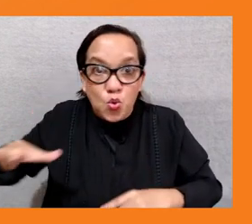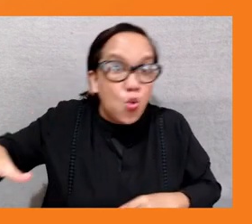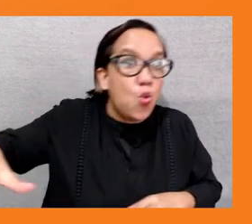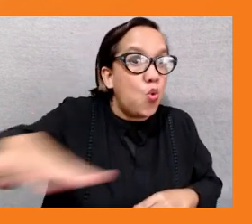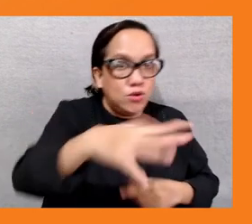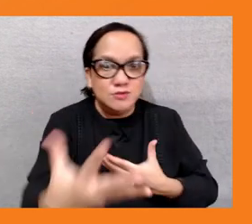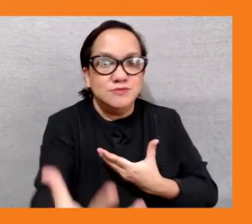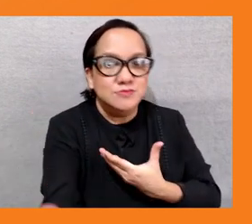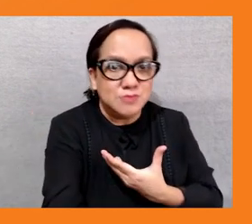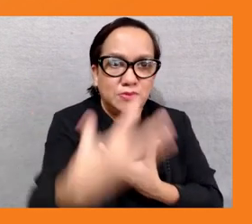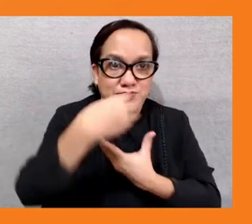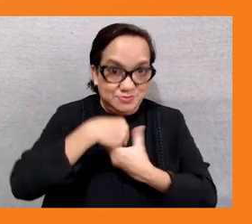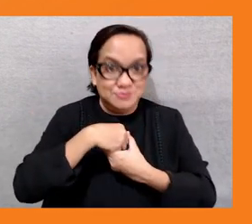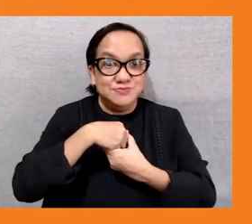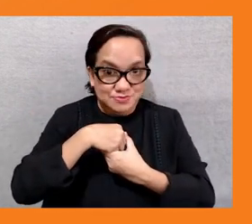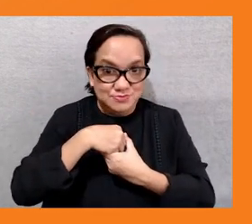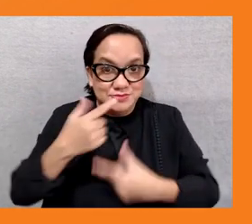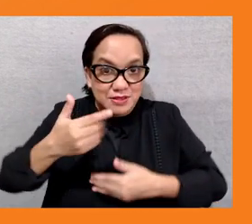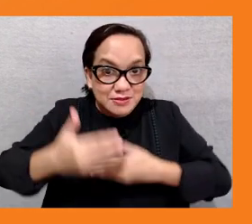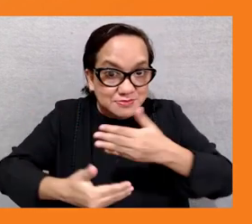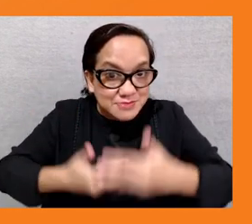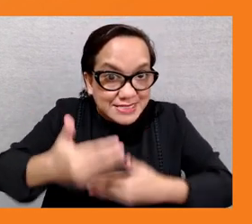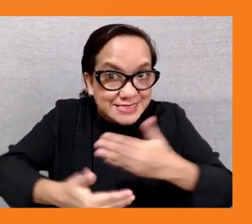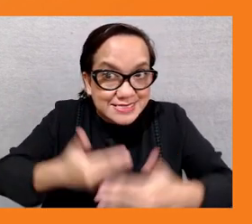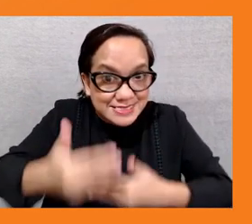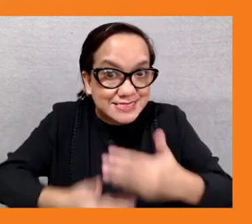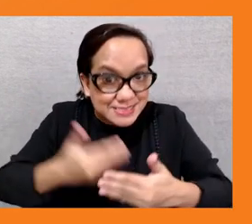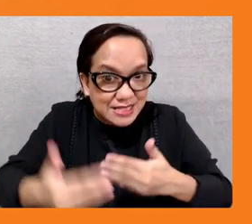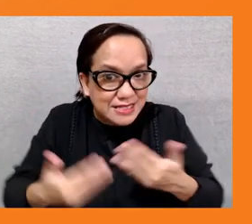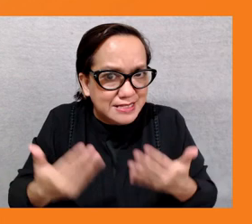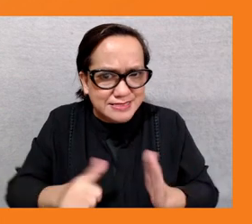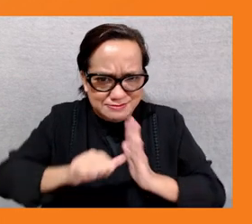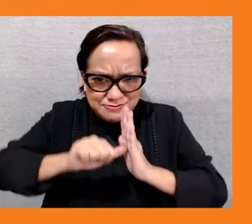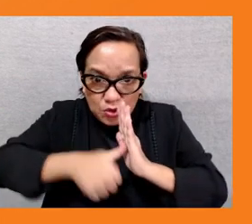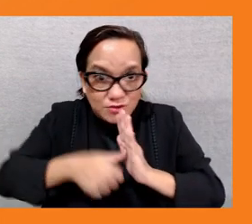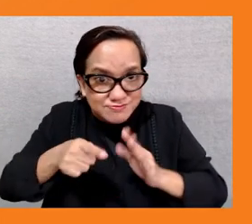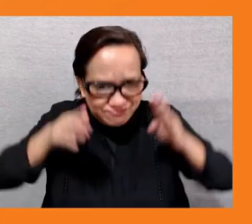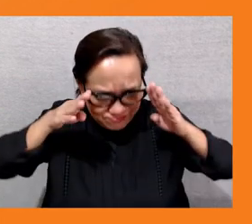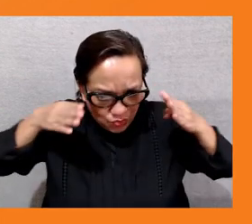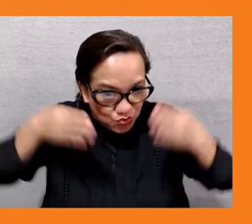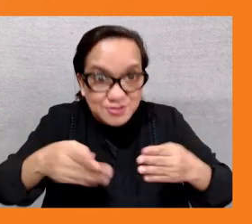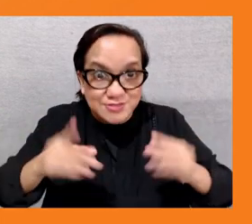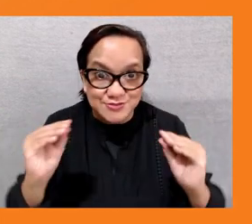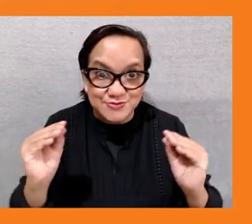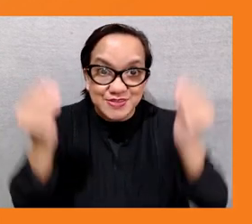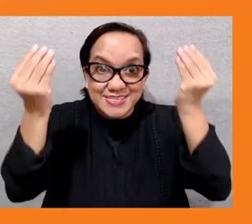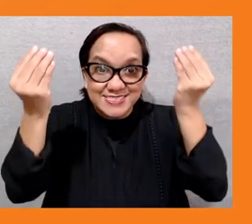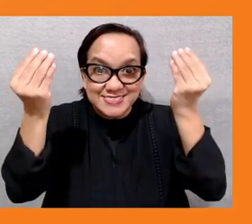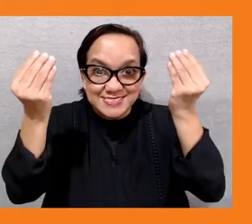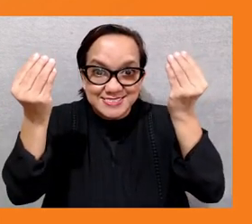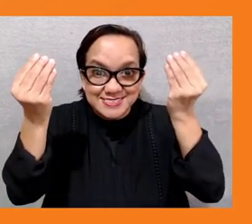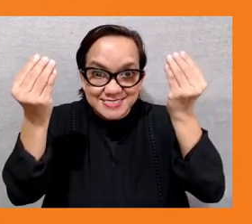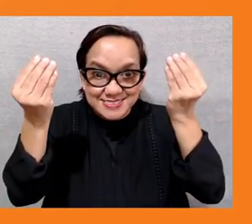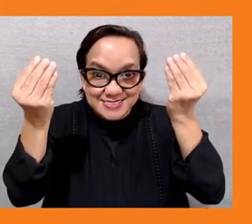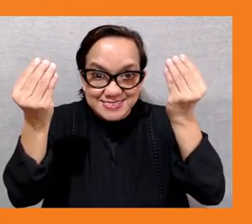youth because i know that that's the particular interest of the topic so you know i think you know i think participation in just transition